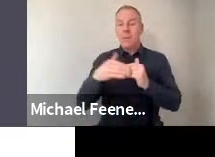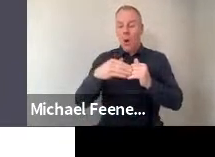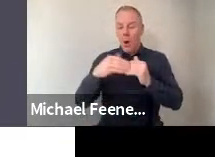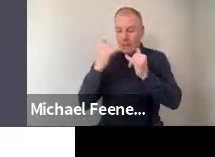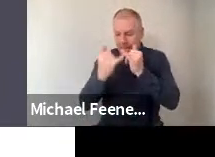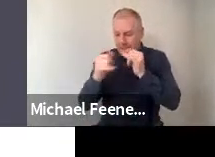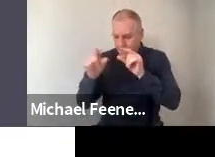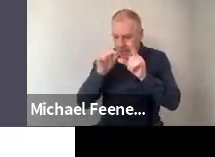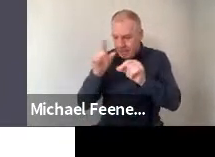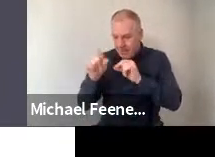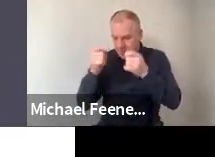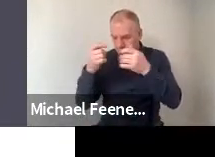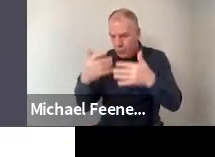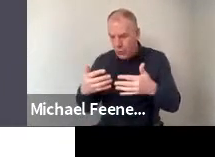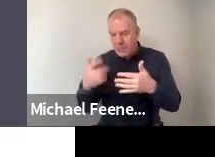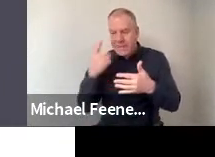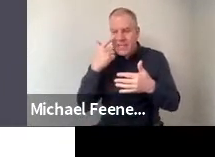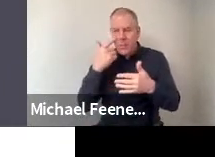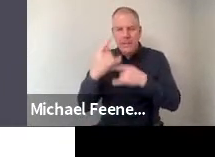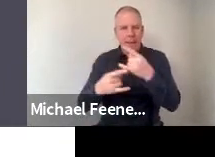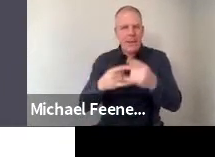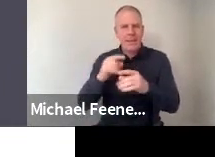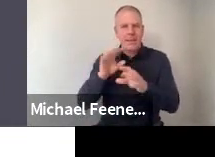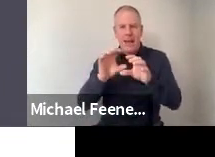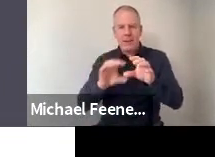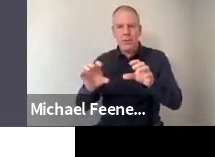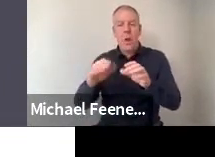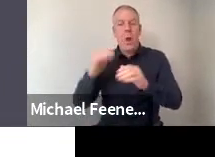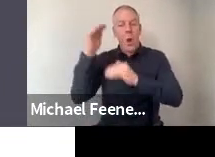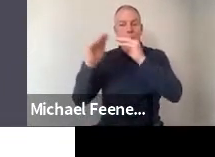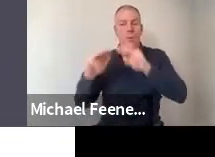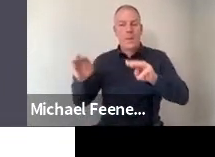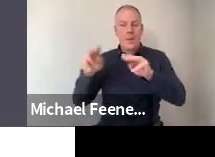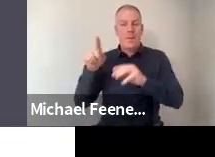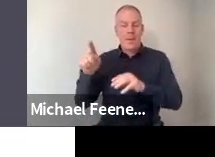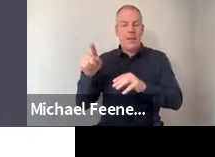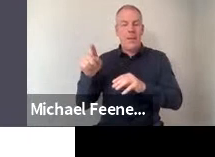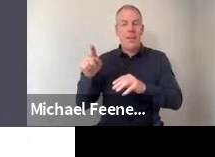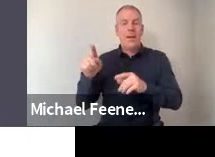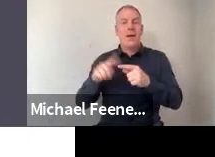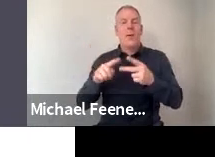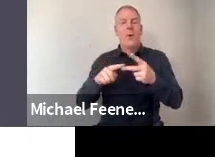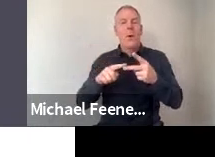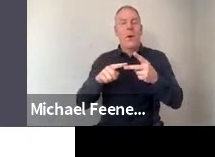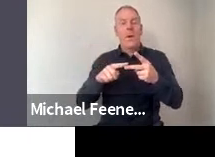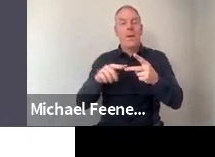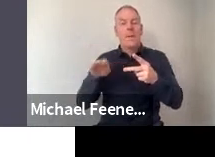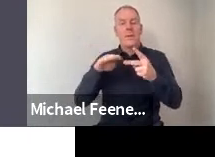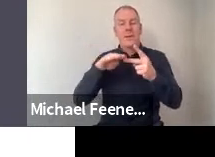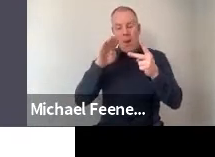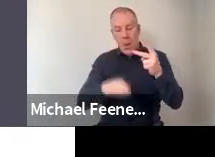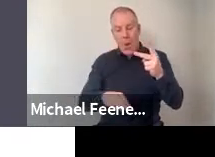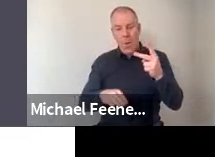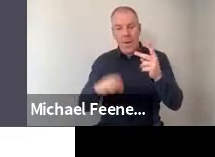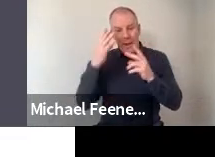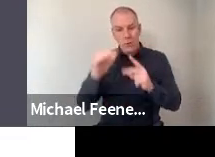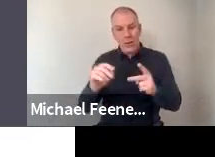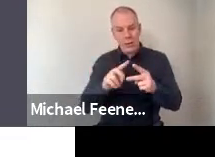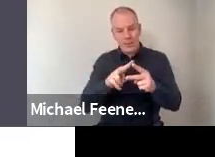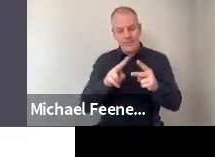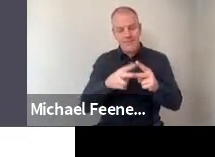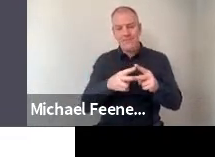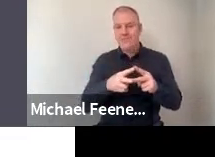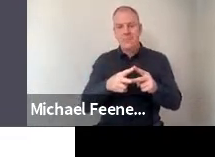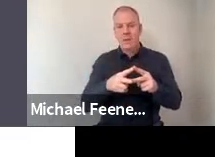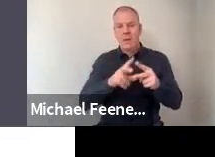look at whether there are any patterns, we found that older generations and those with lower levels of education were less